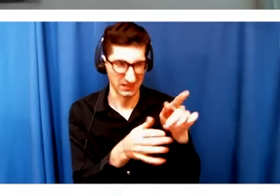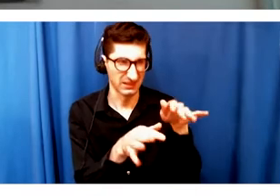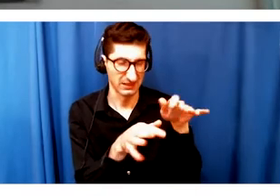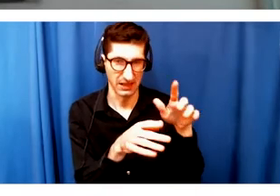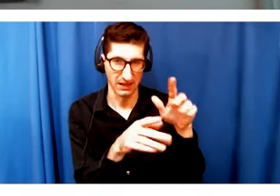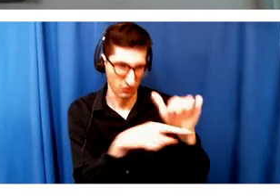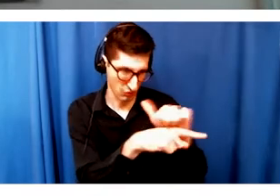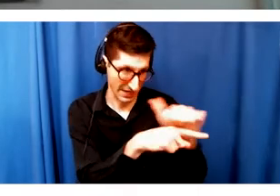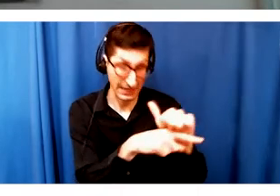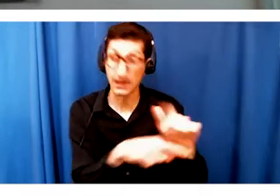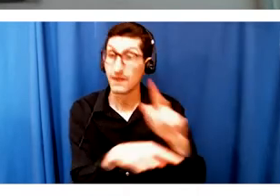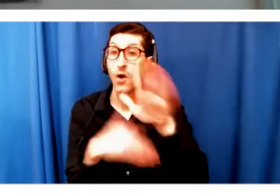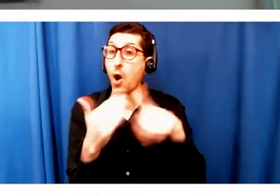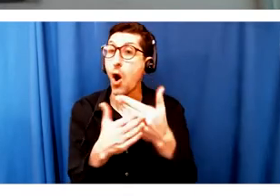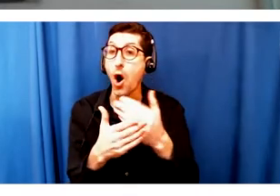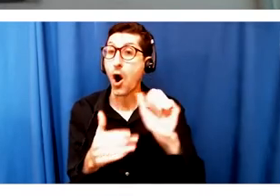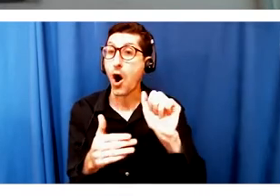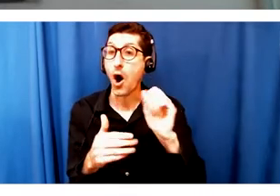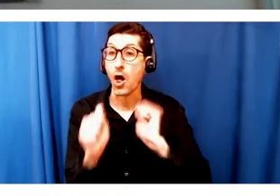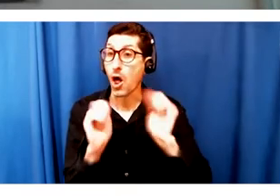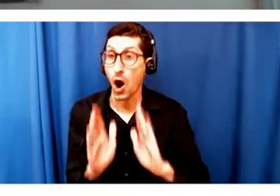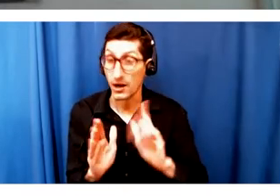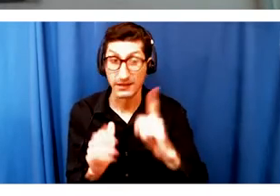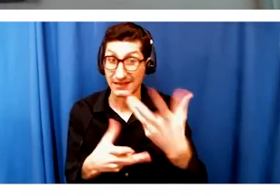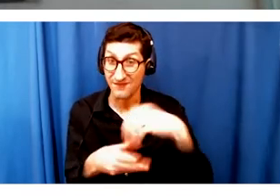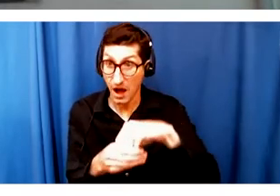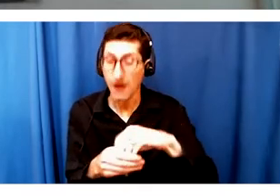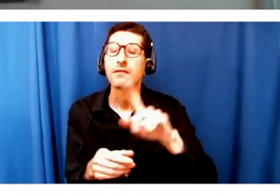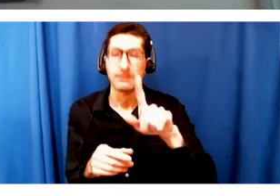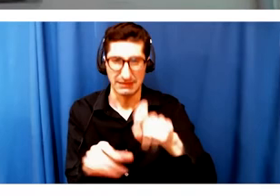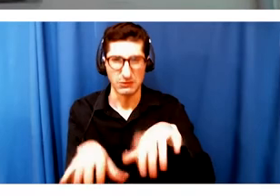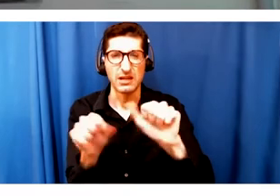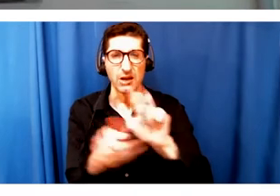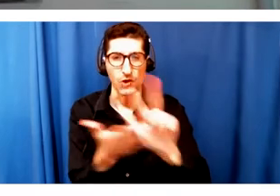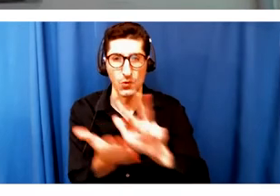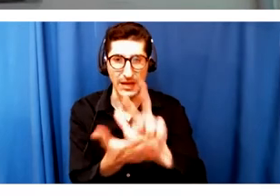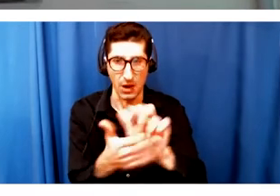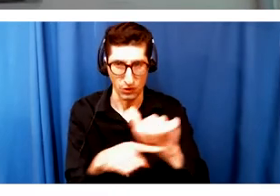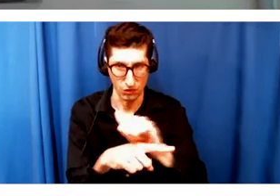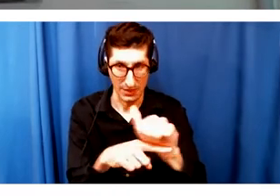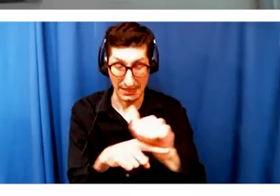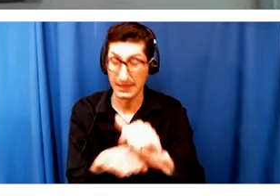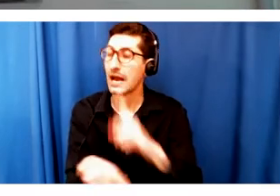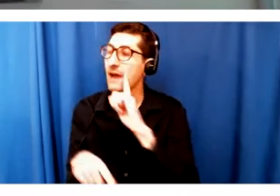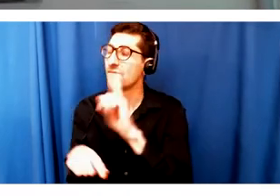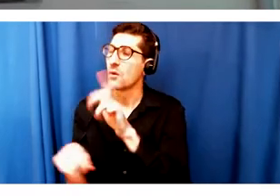artists. And hopefully we can have them do this work before they come in the building. And then a 90-minute version for